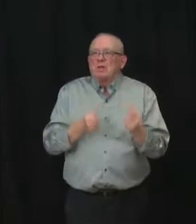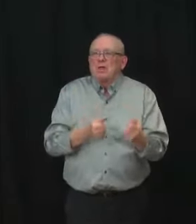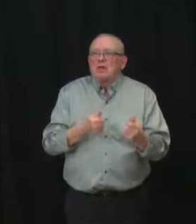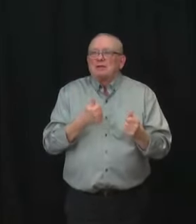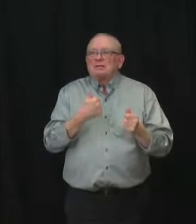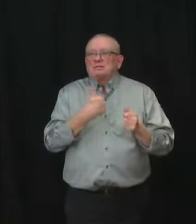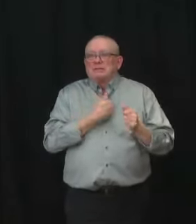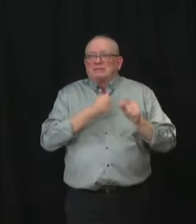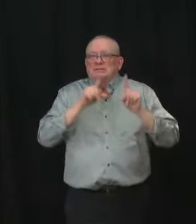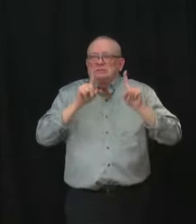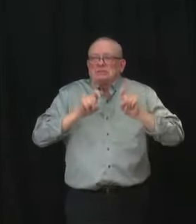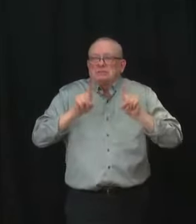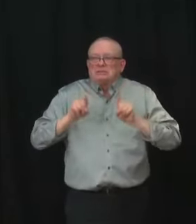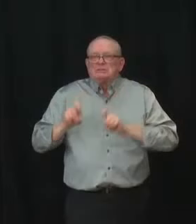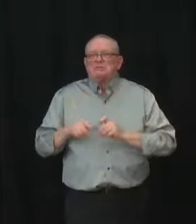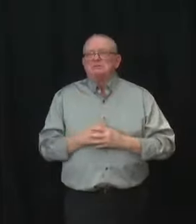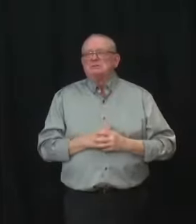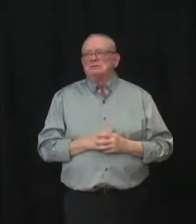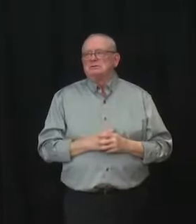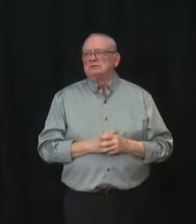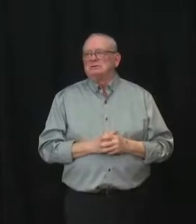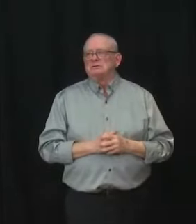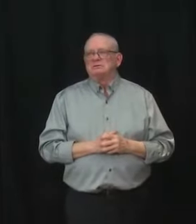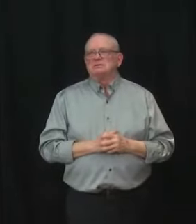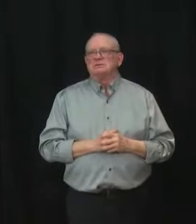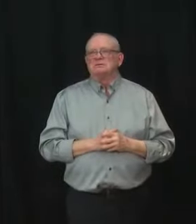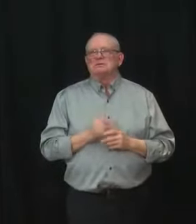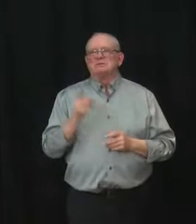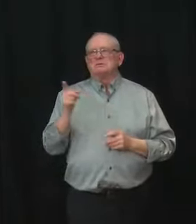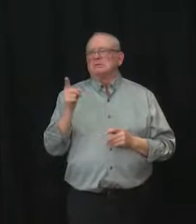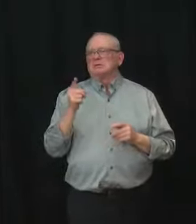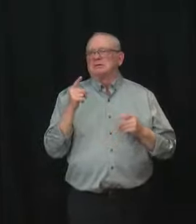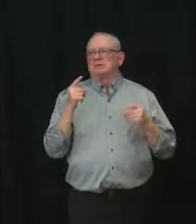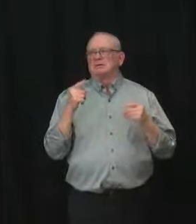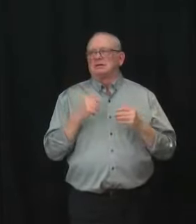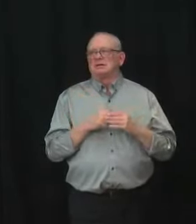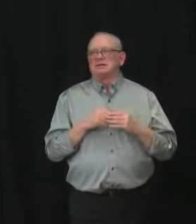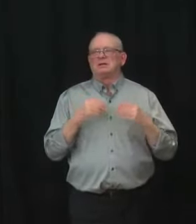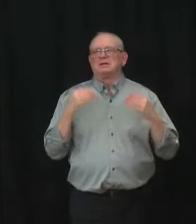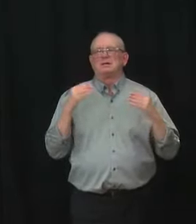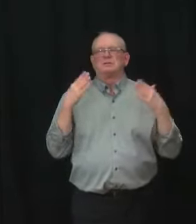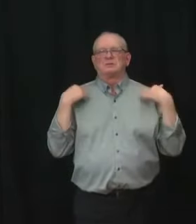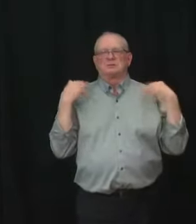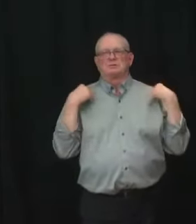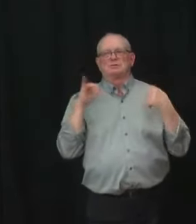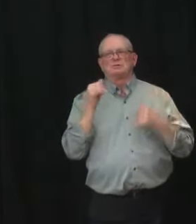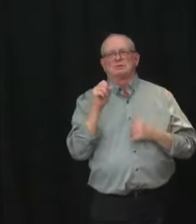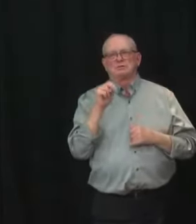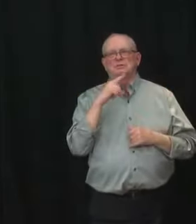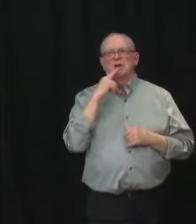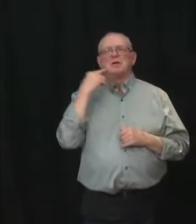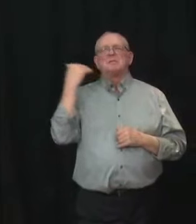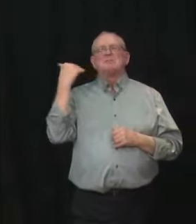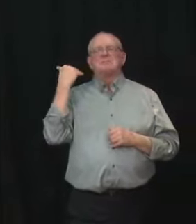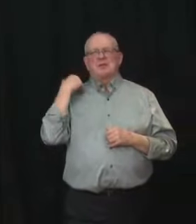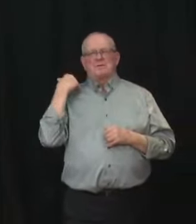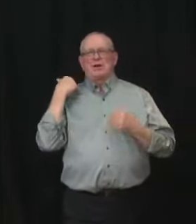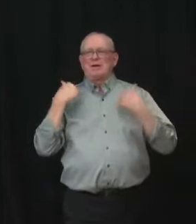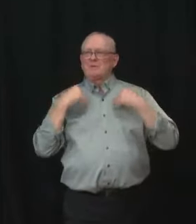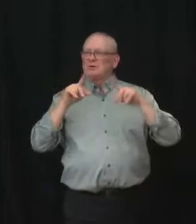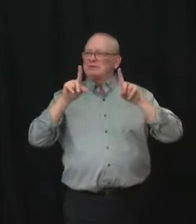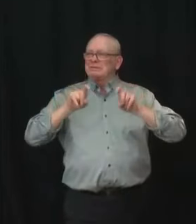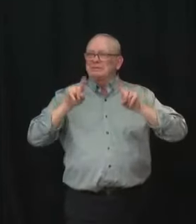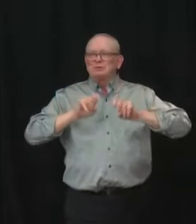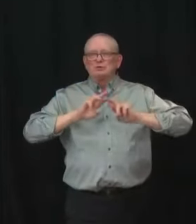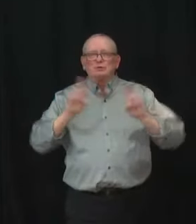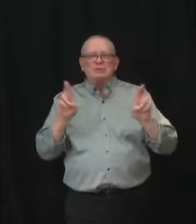have rapid tests coming in for a for a program for employers and so that we can actually test in